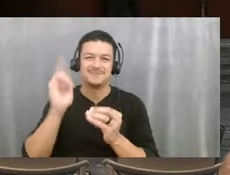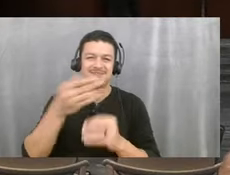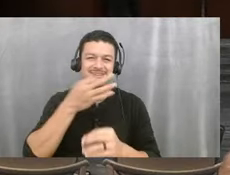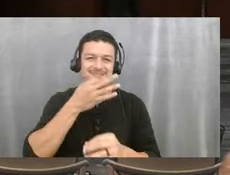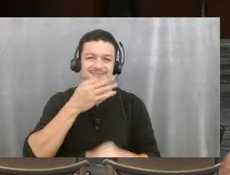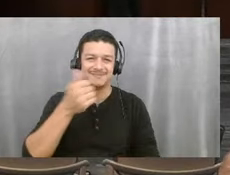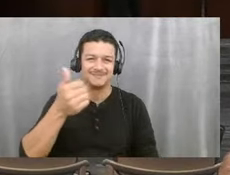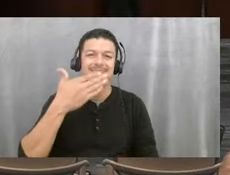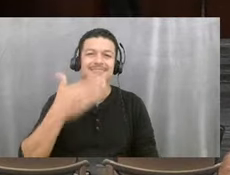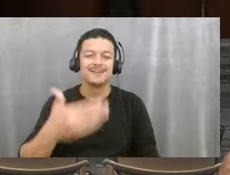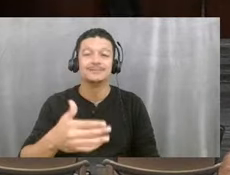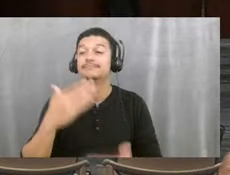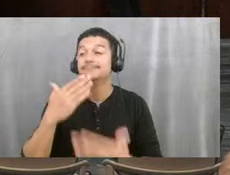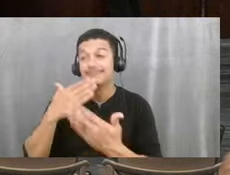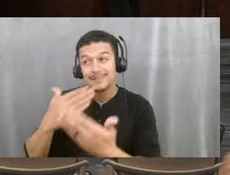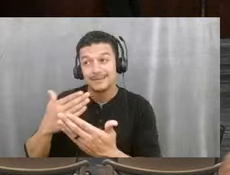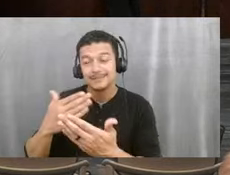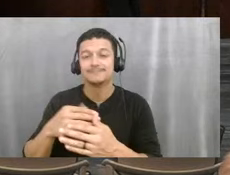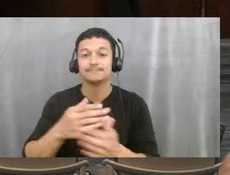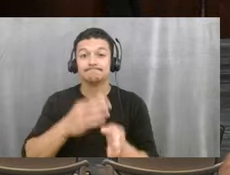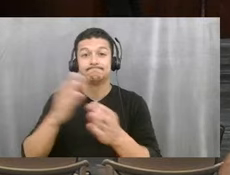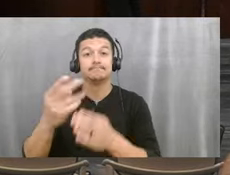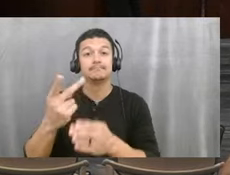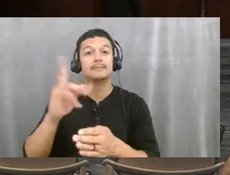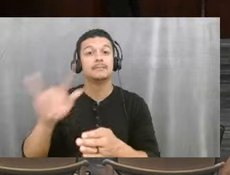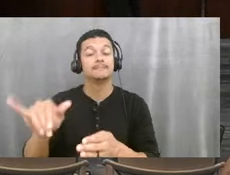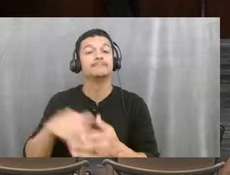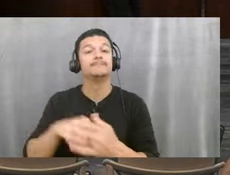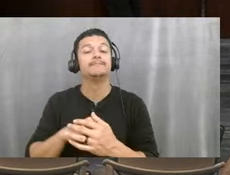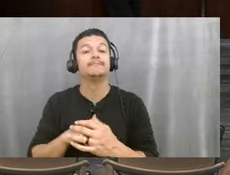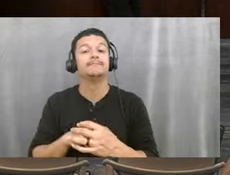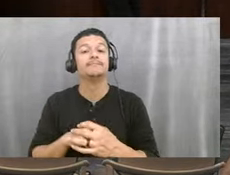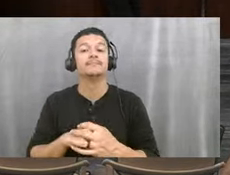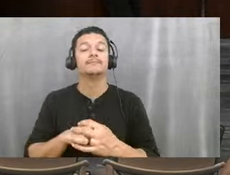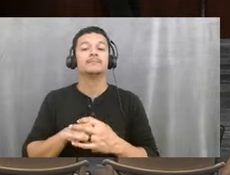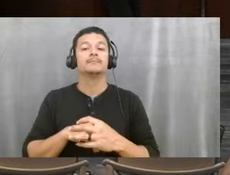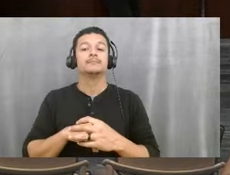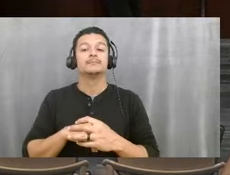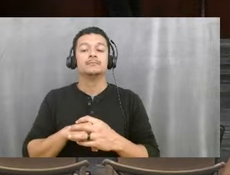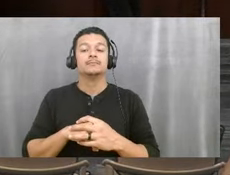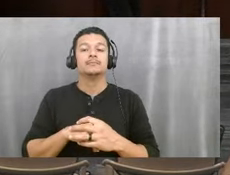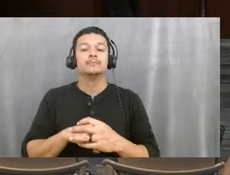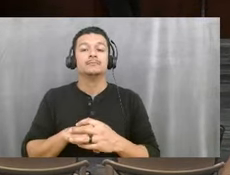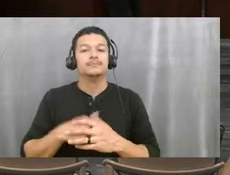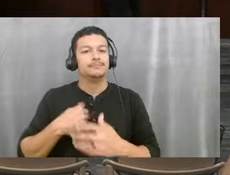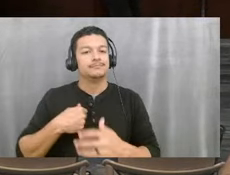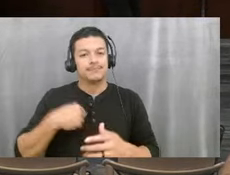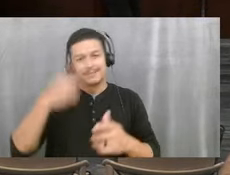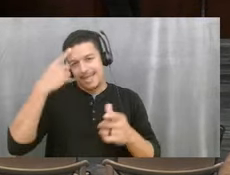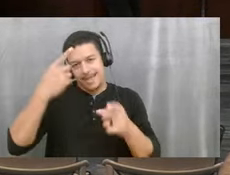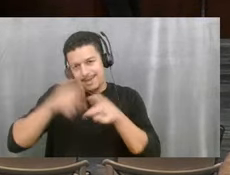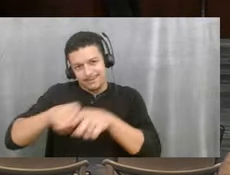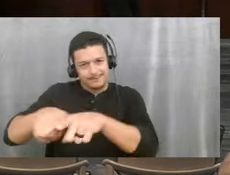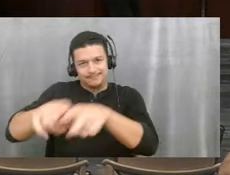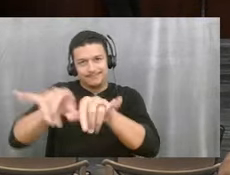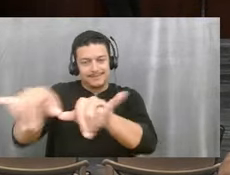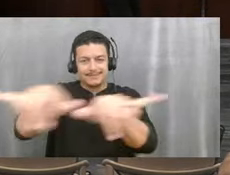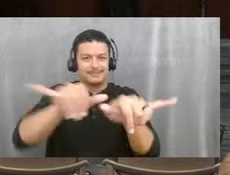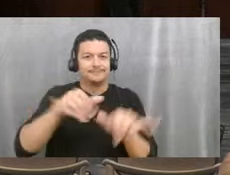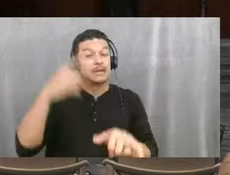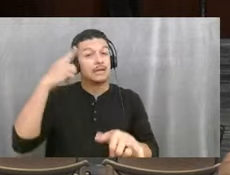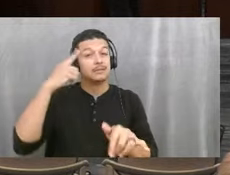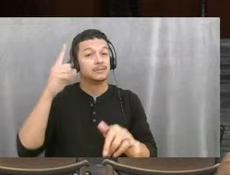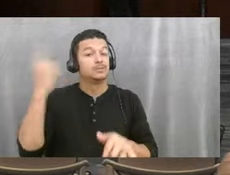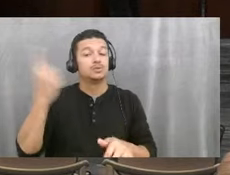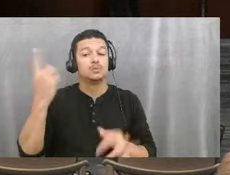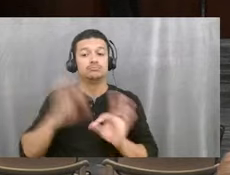Thank you, commissioner Kelly. Um, won't, I'm kind of ditto what everyone else said. Thank you. I think it's always important. And